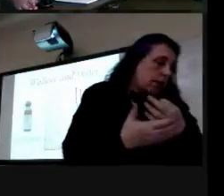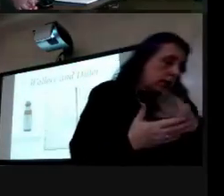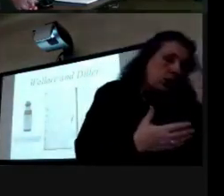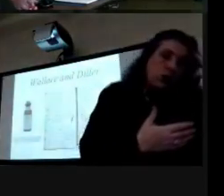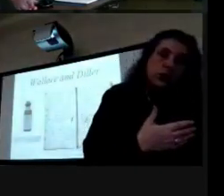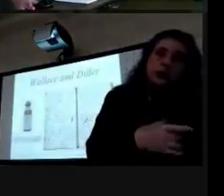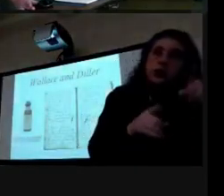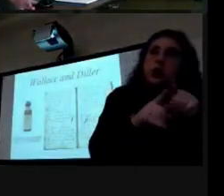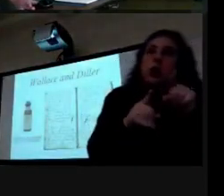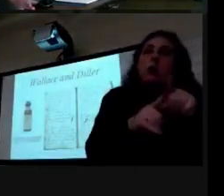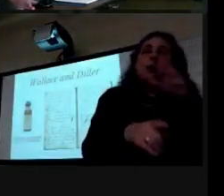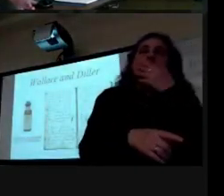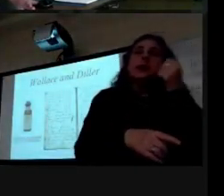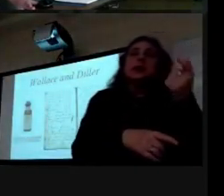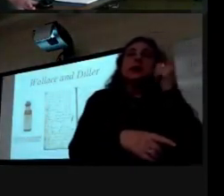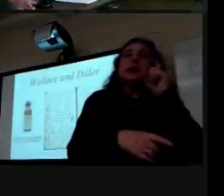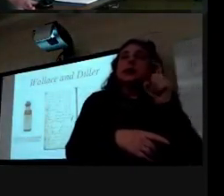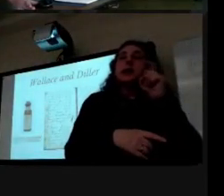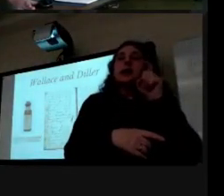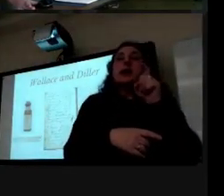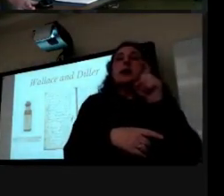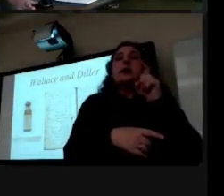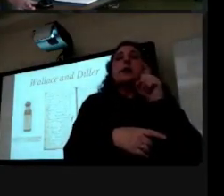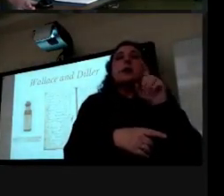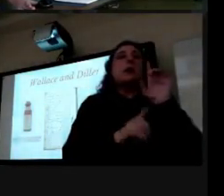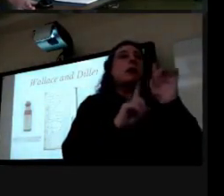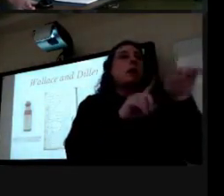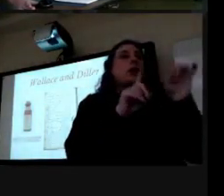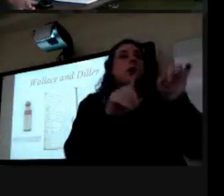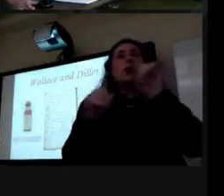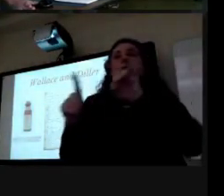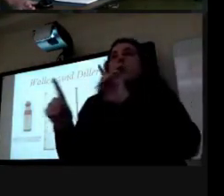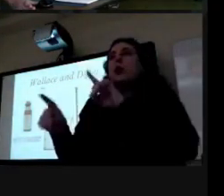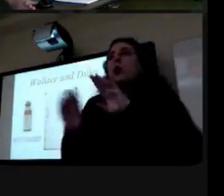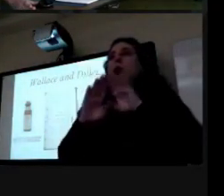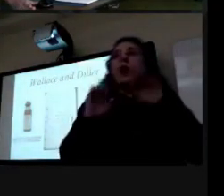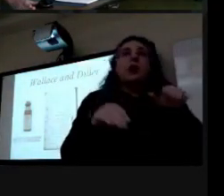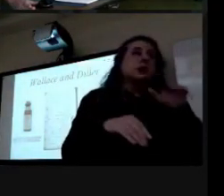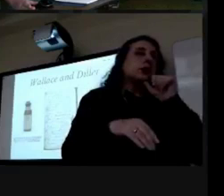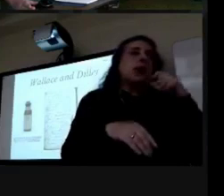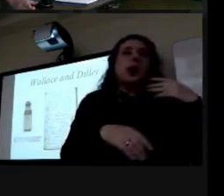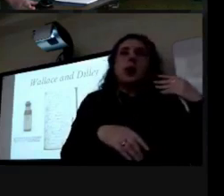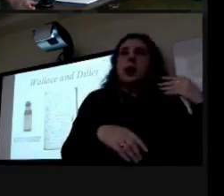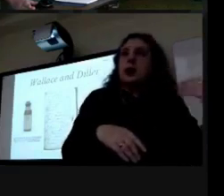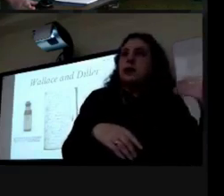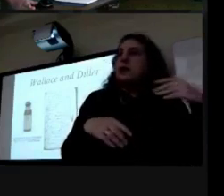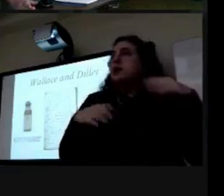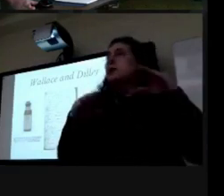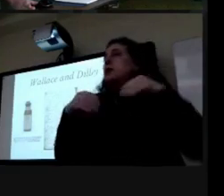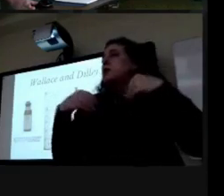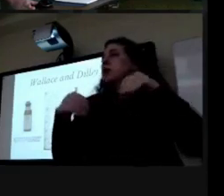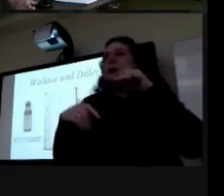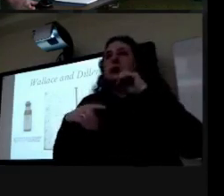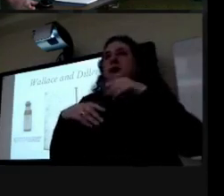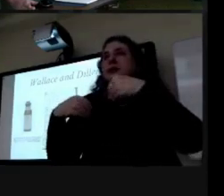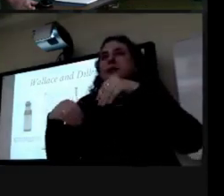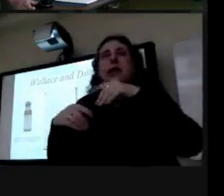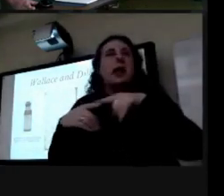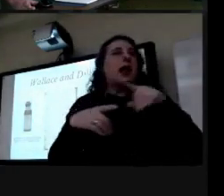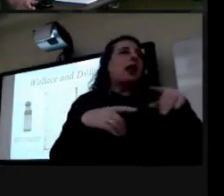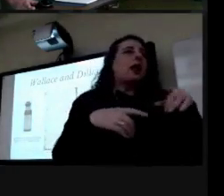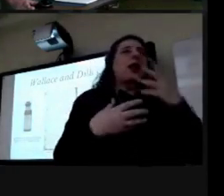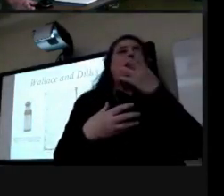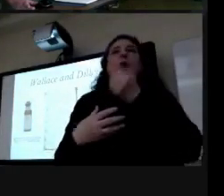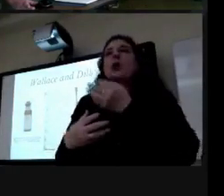reasons and also because he was had to make house calls day and night and then leaving the shop and closing up and losing